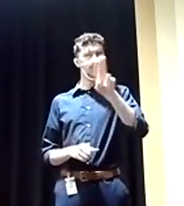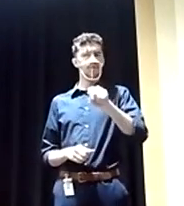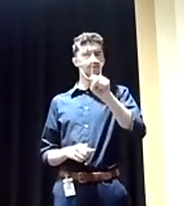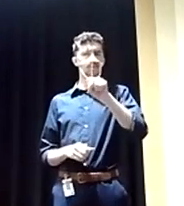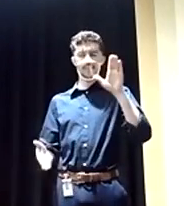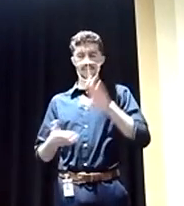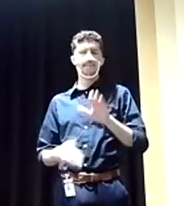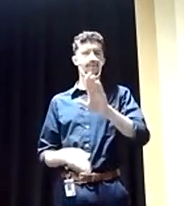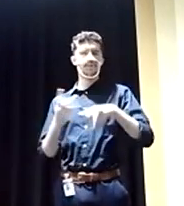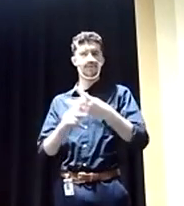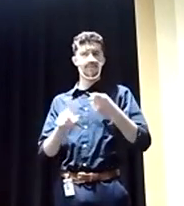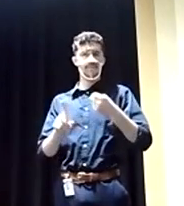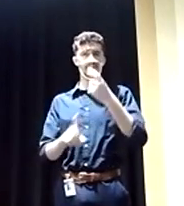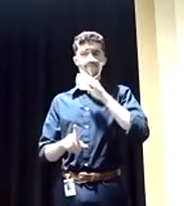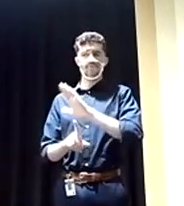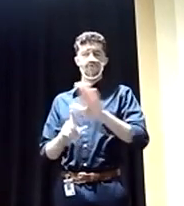of these threats?